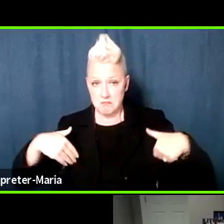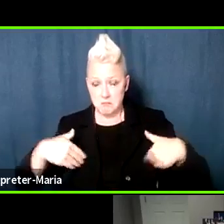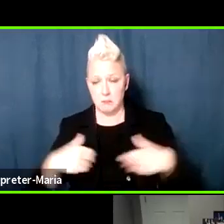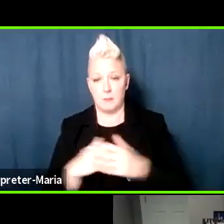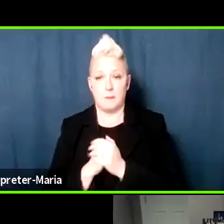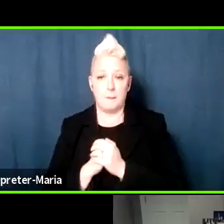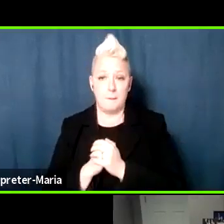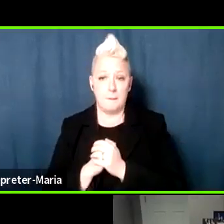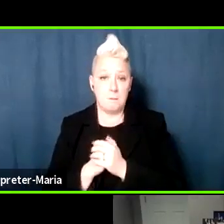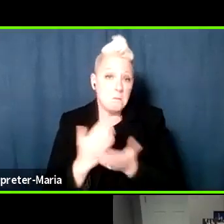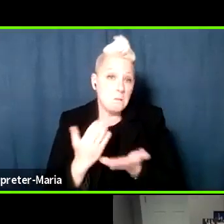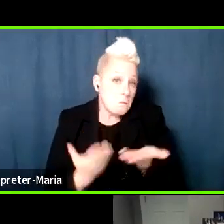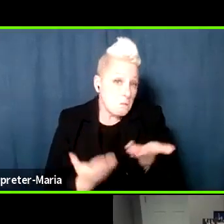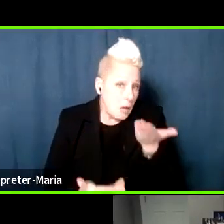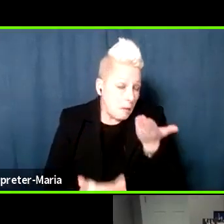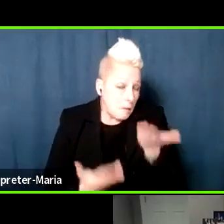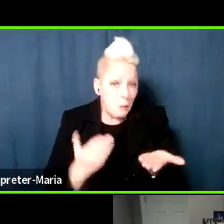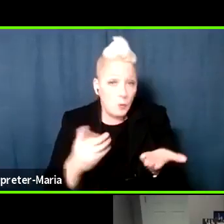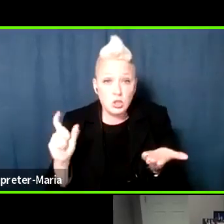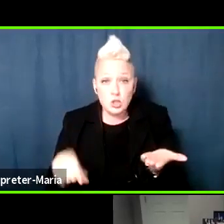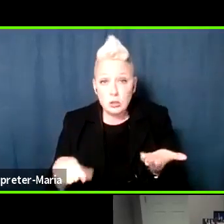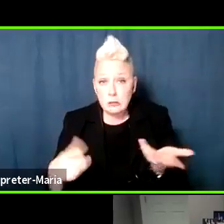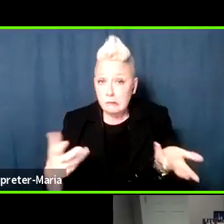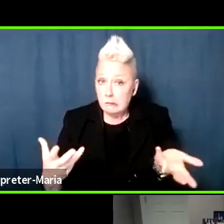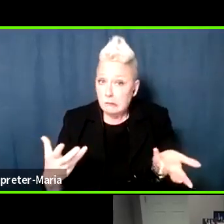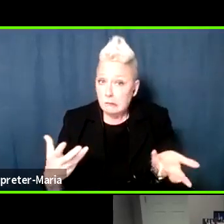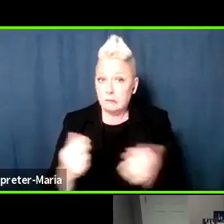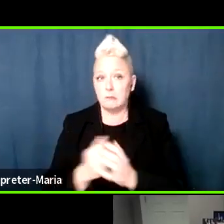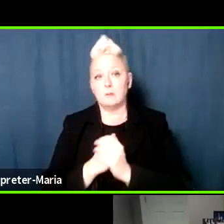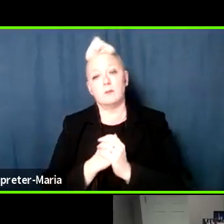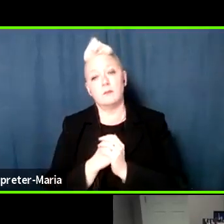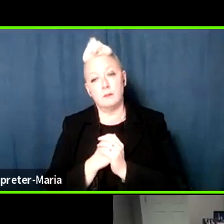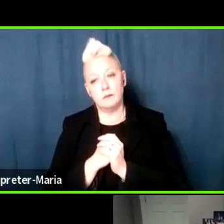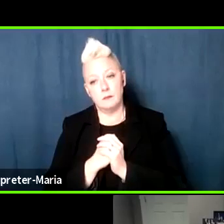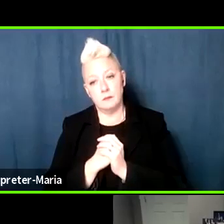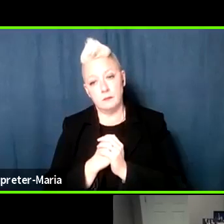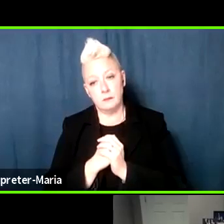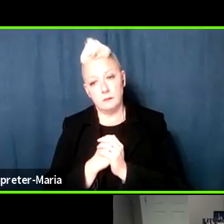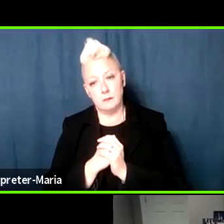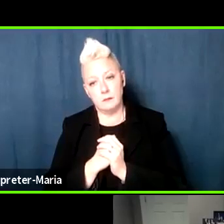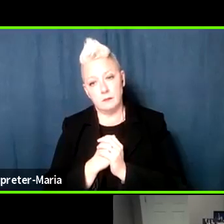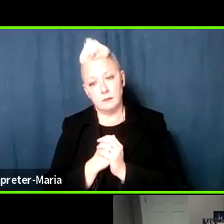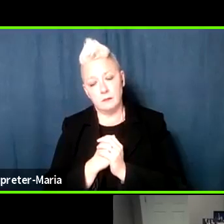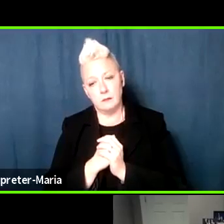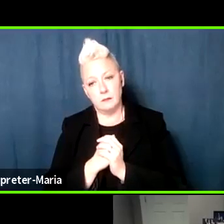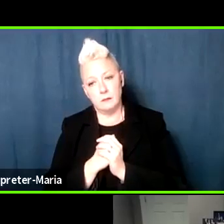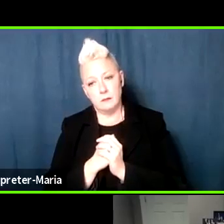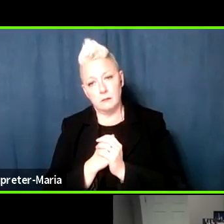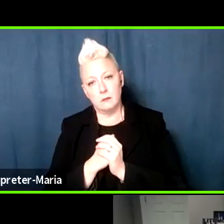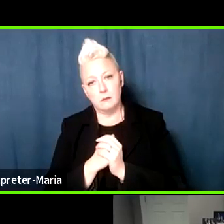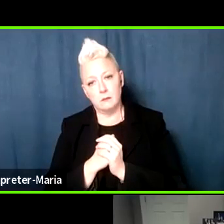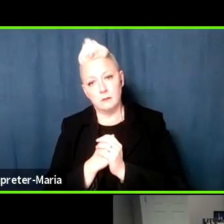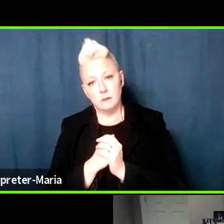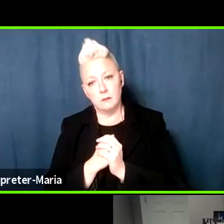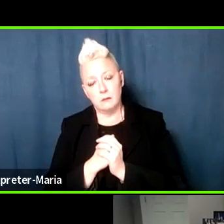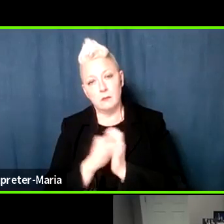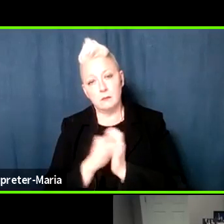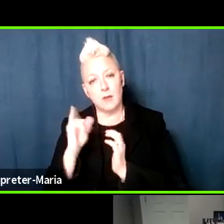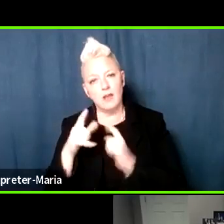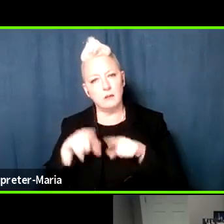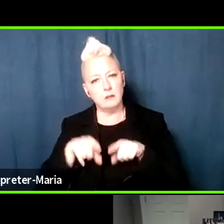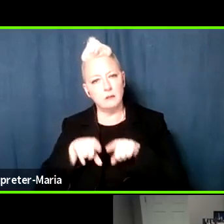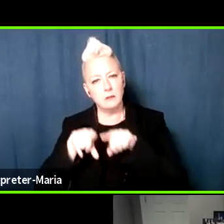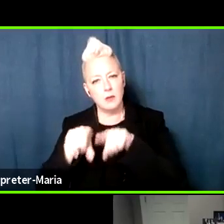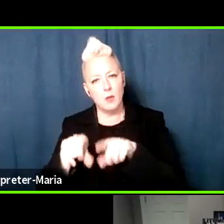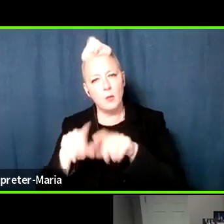but maybe there should be, you know, but, but it's, it kind of goes in line with all of the, um, initiatives that I